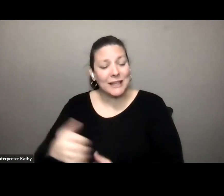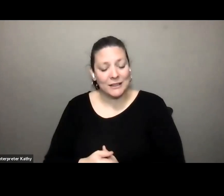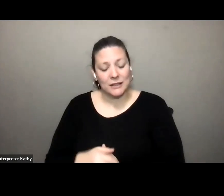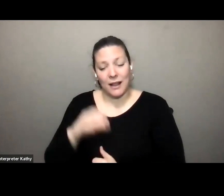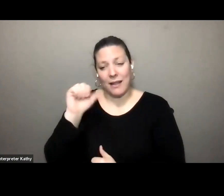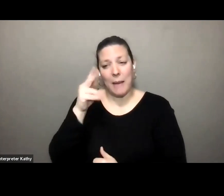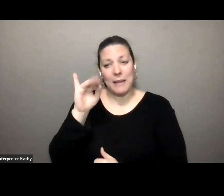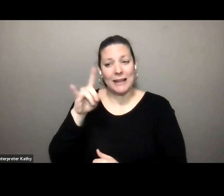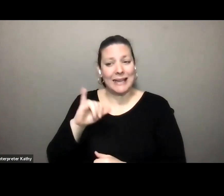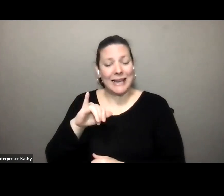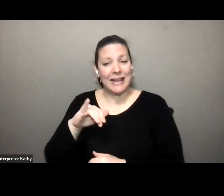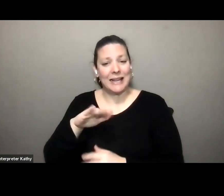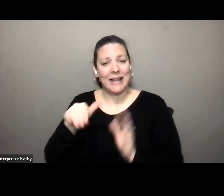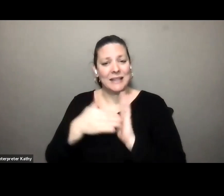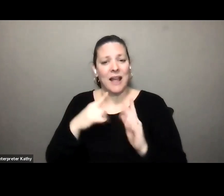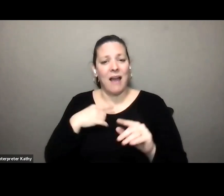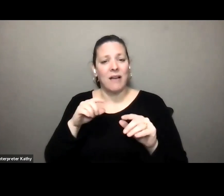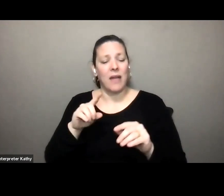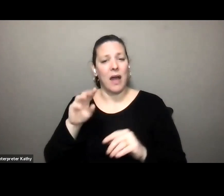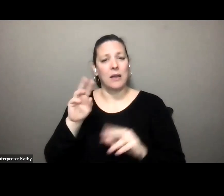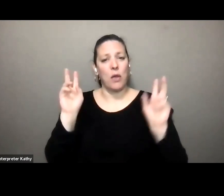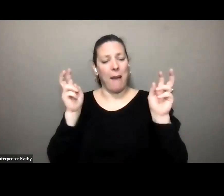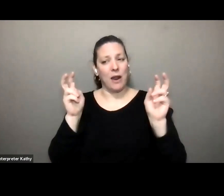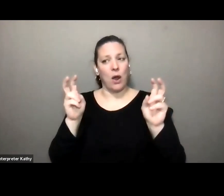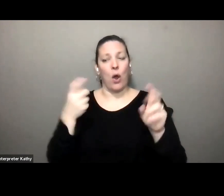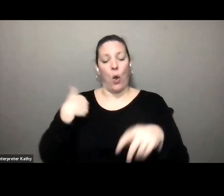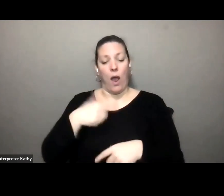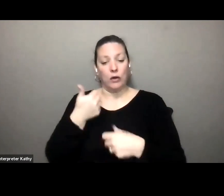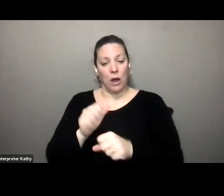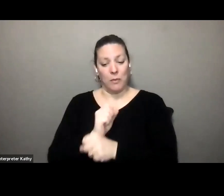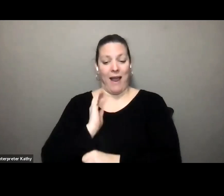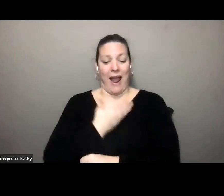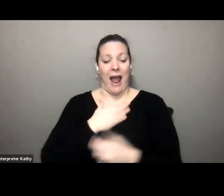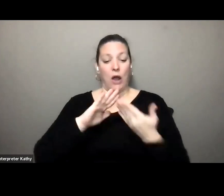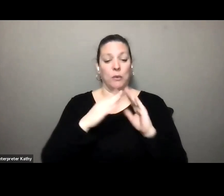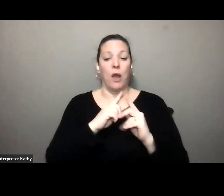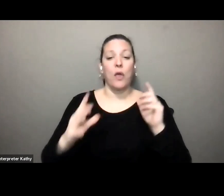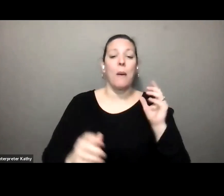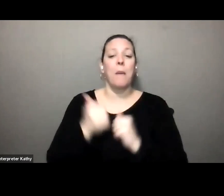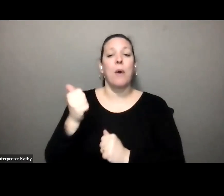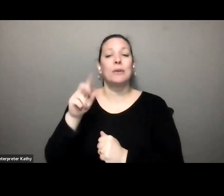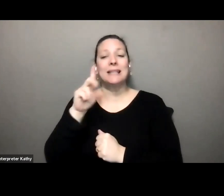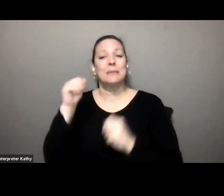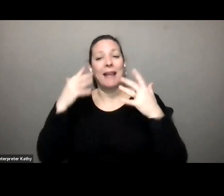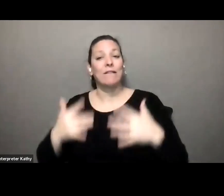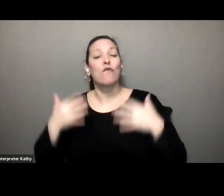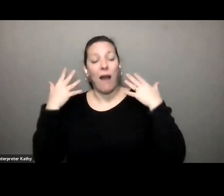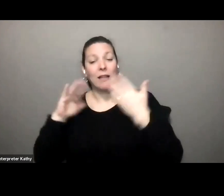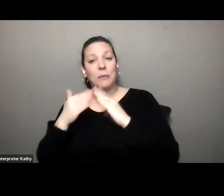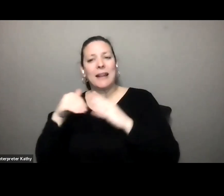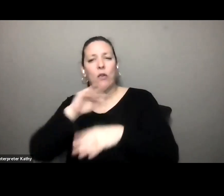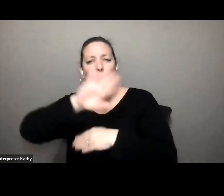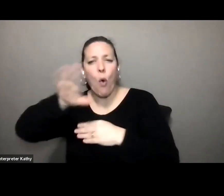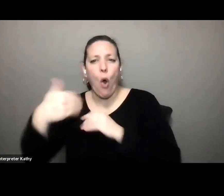you know has the model that we are trying to make our community the most disability friendly community in the